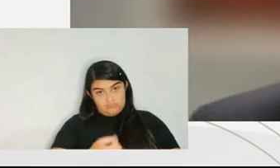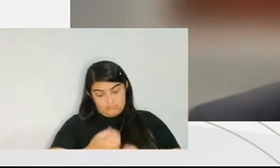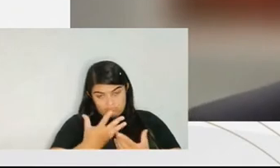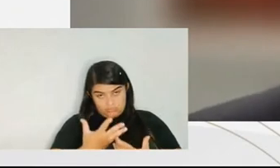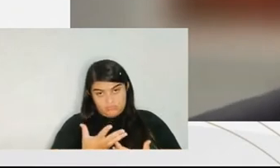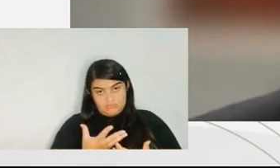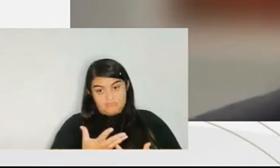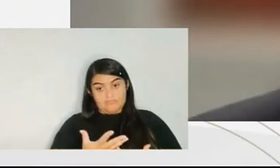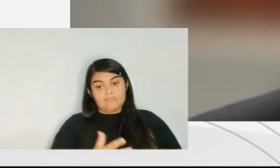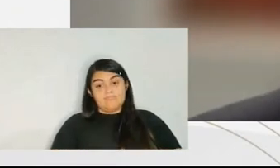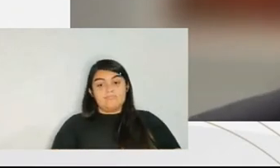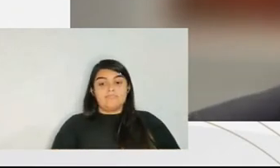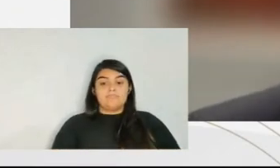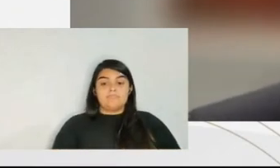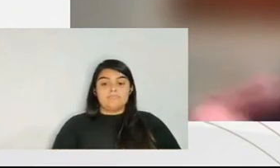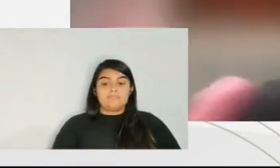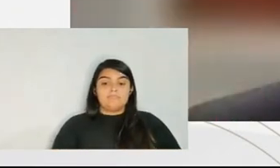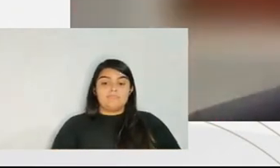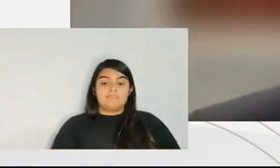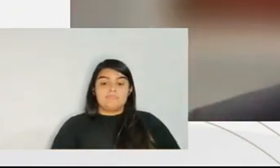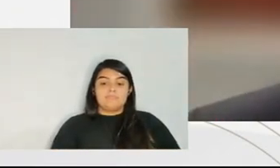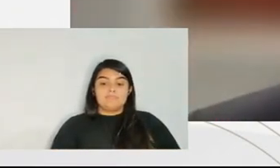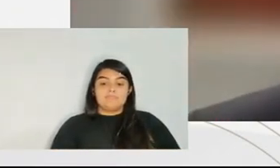the sentencing bargaining.